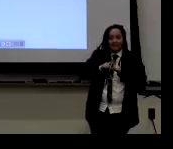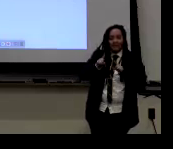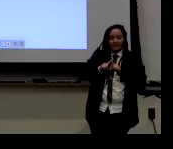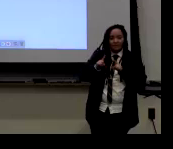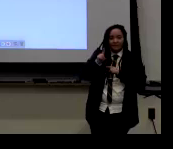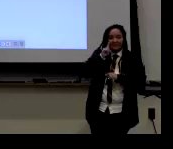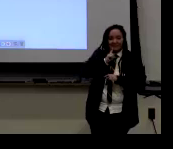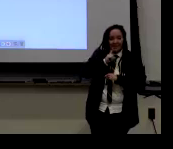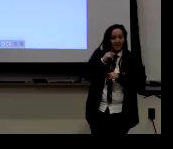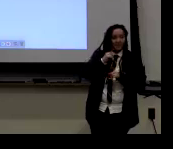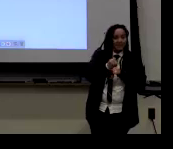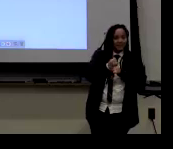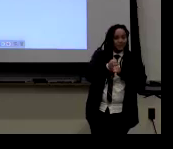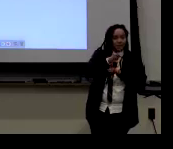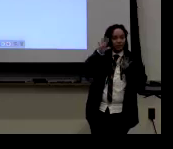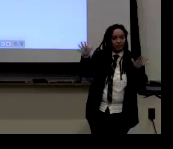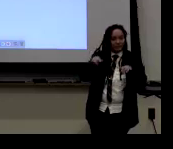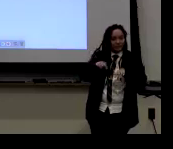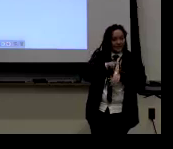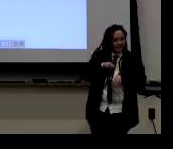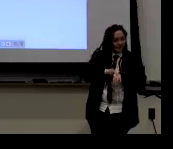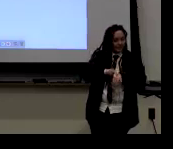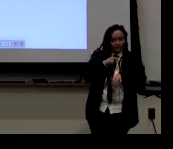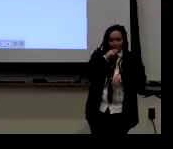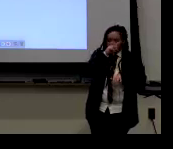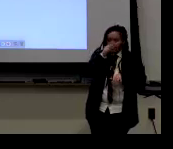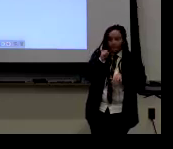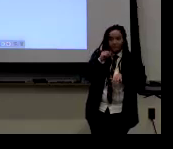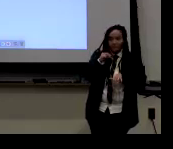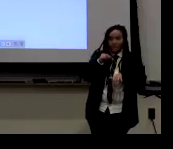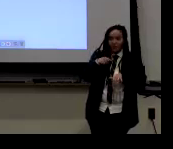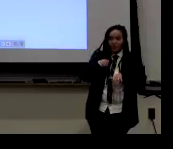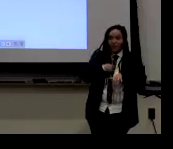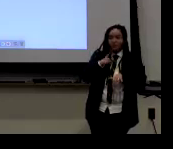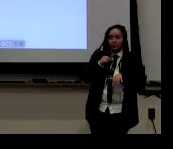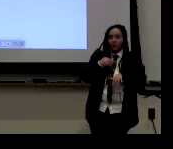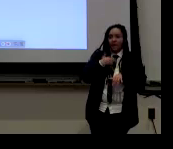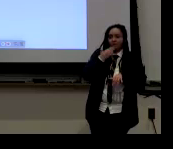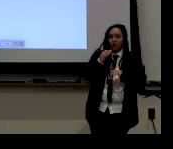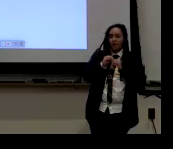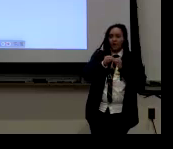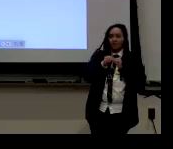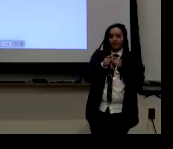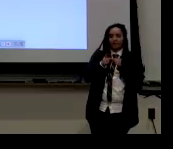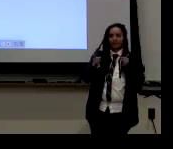And they're still being invited to deaf schools around the nation.